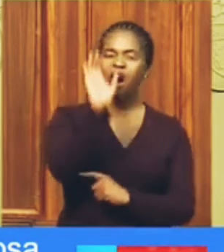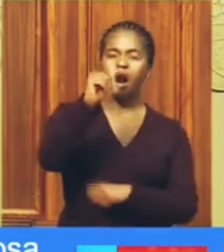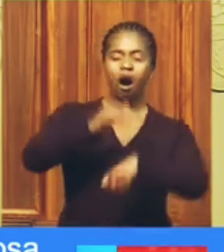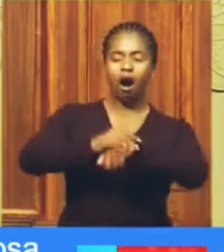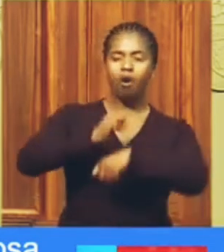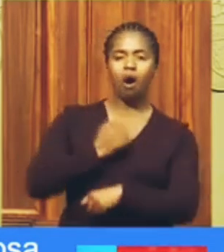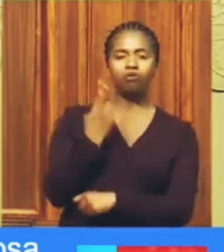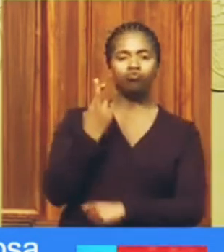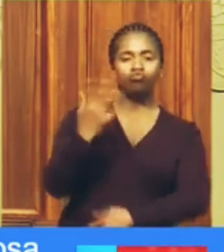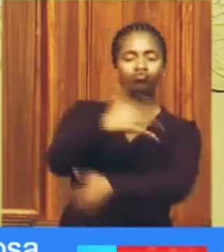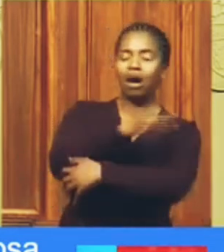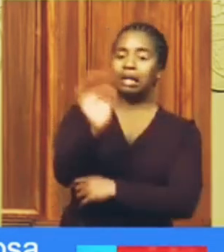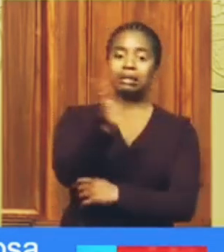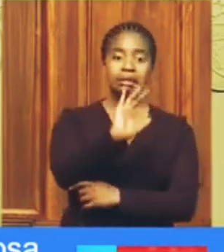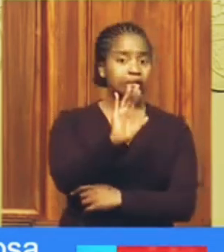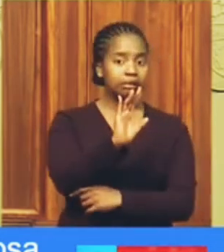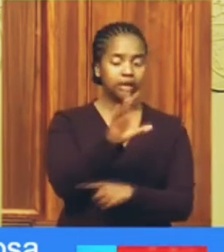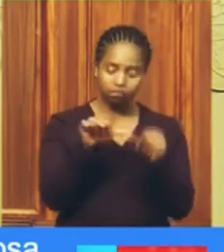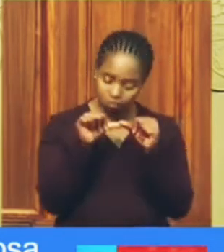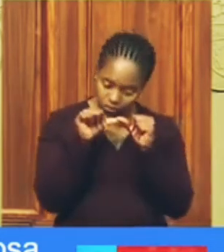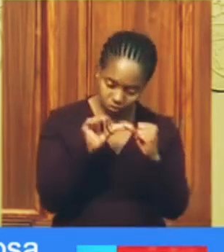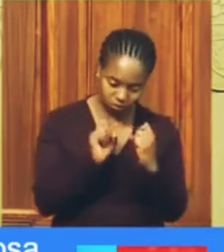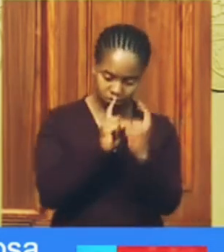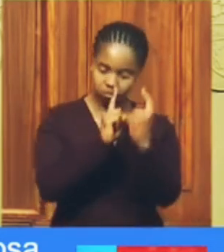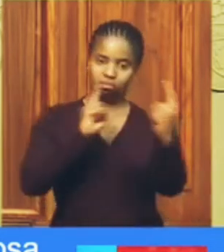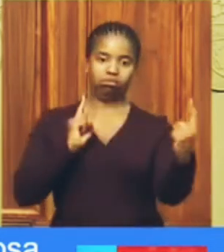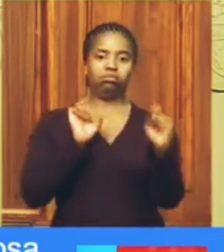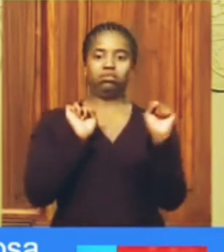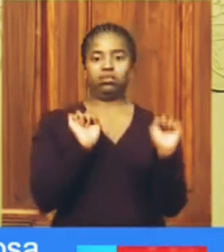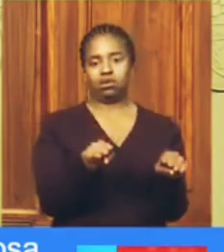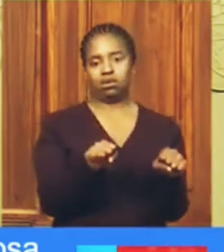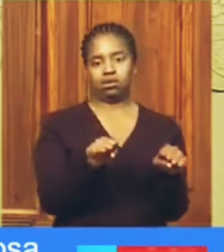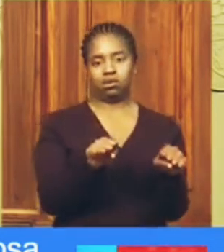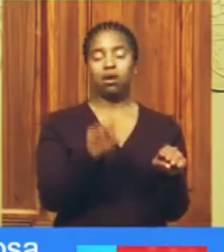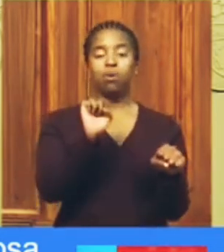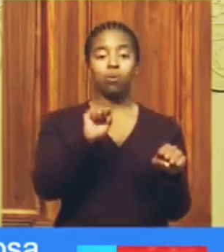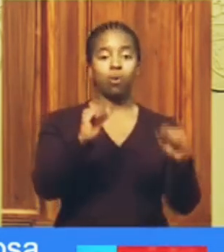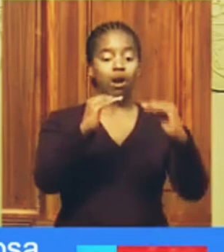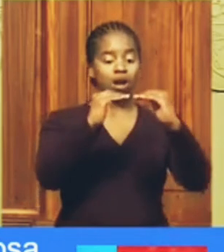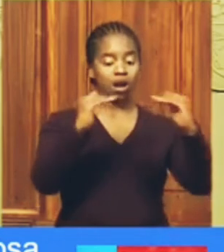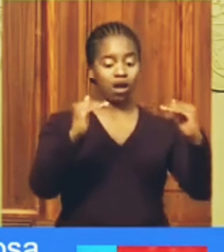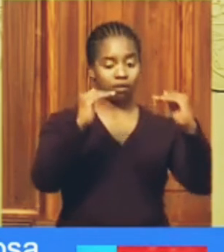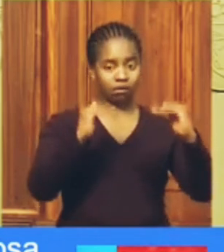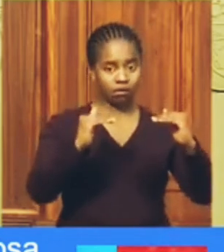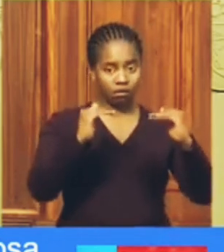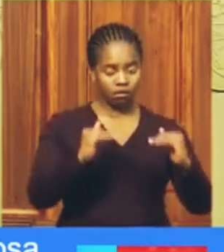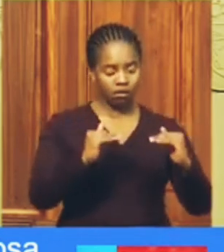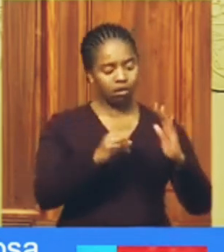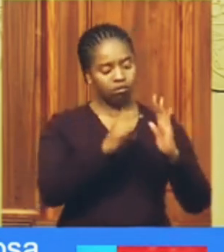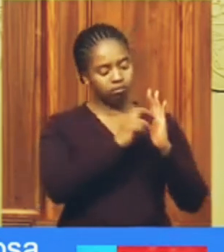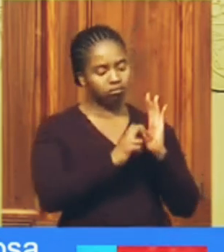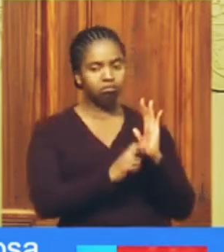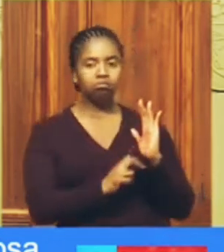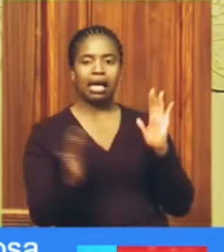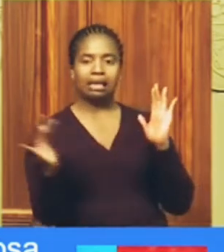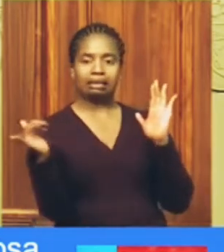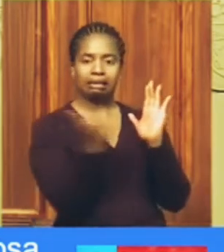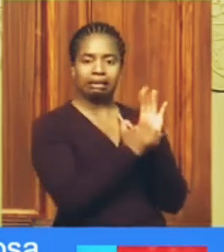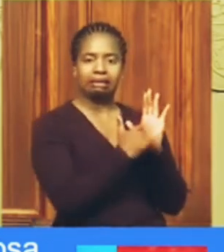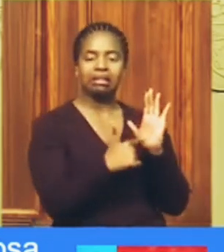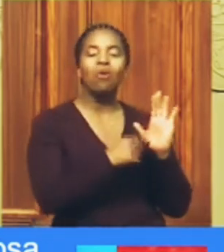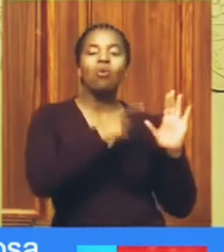As we ease restrictions, it is necessary that some measures remain in place to limit